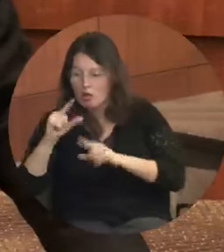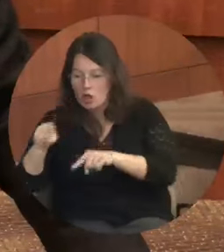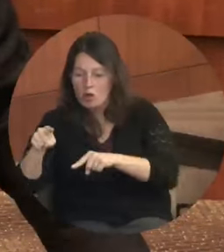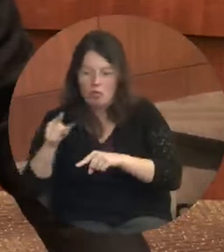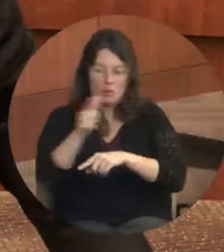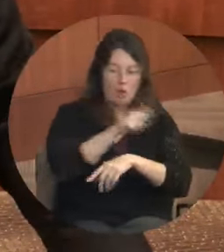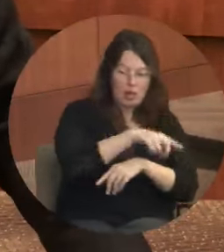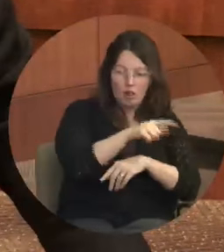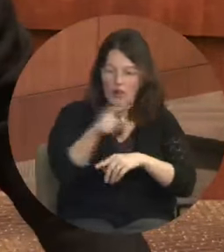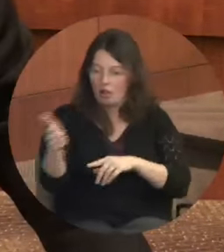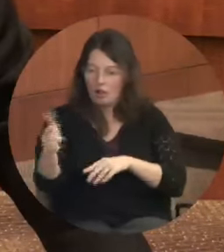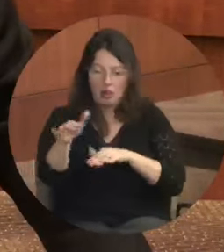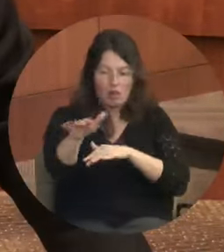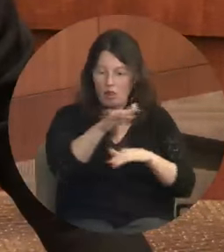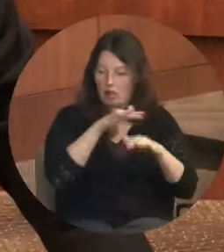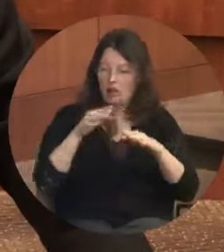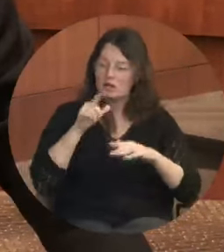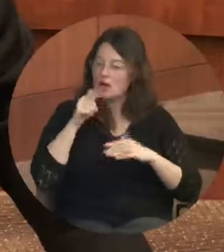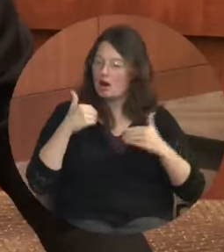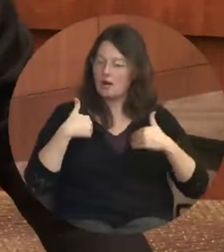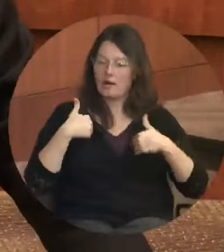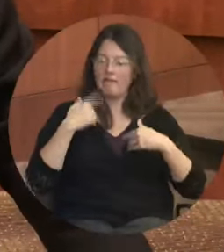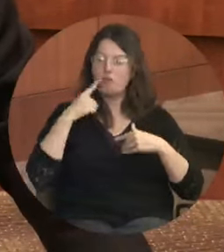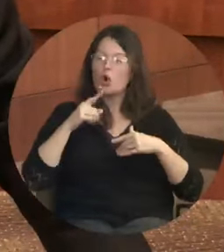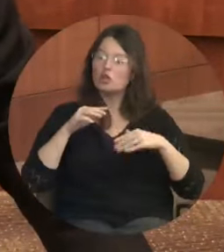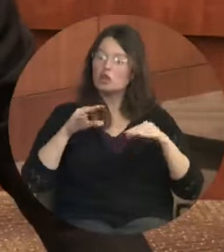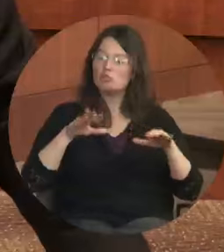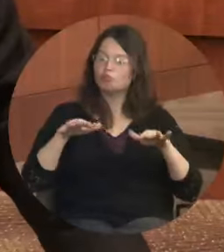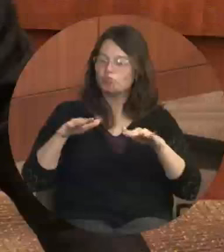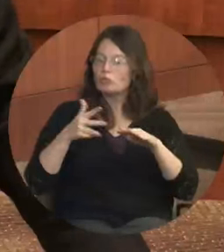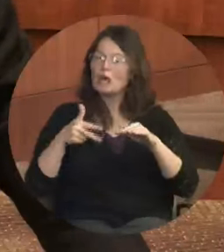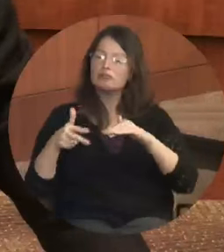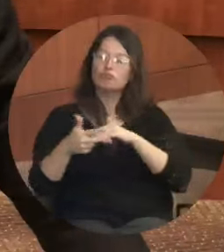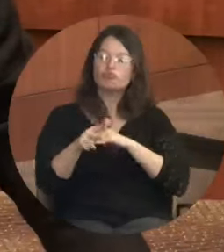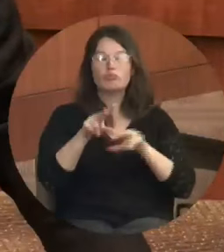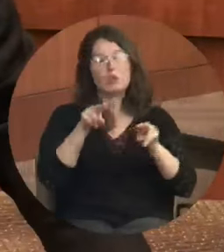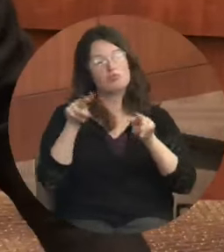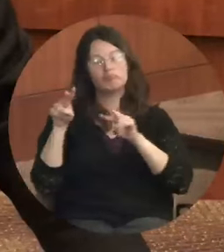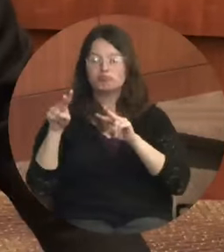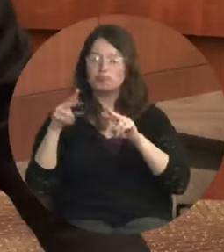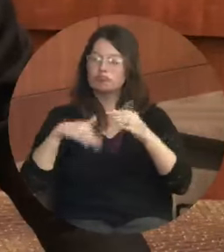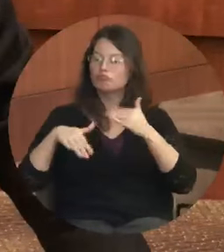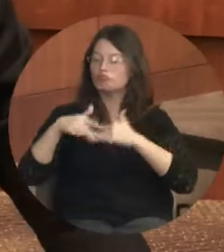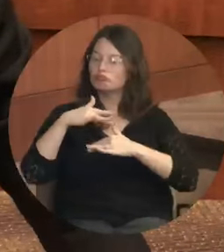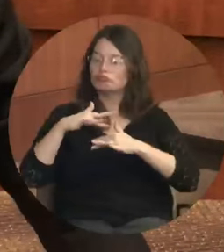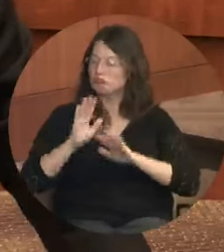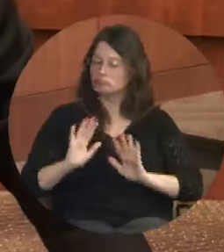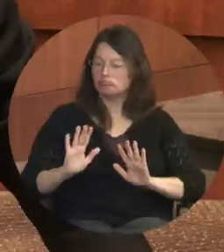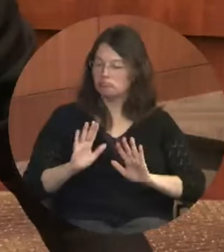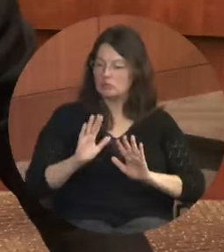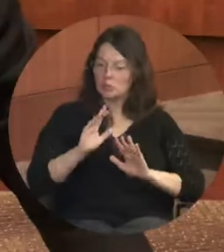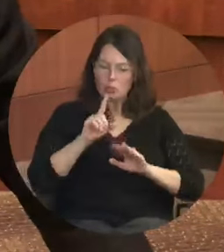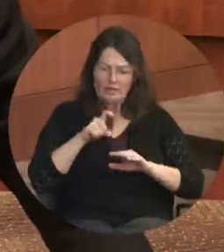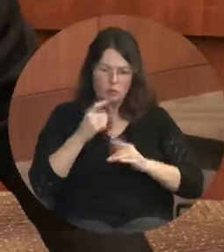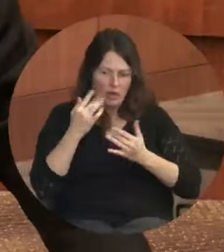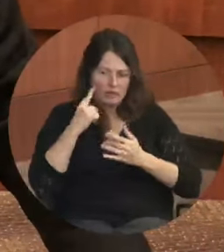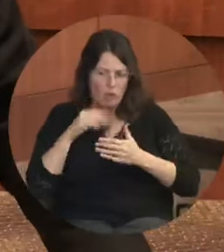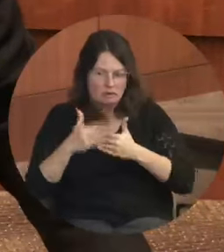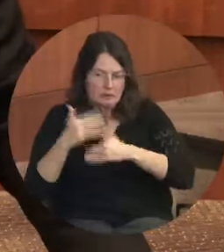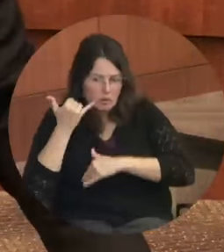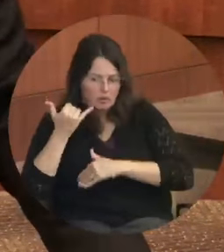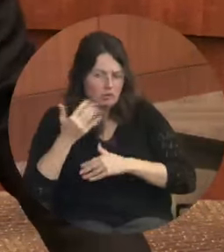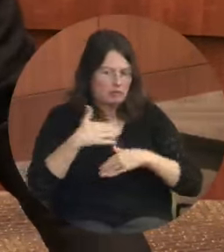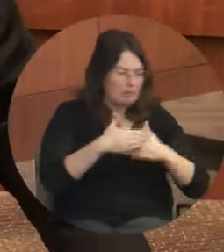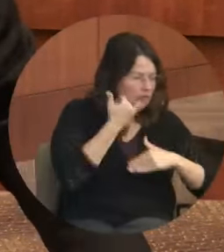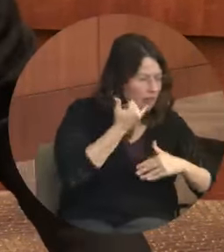have, we could have a robust community policing program. And without